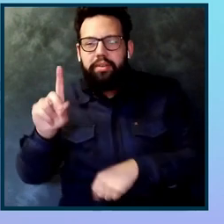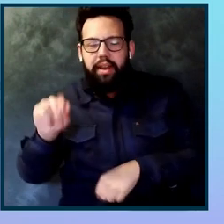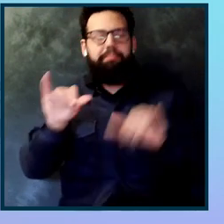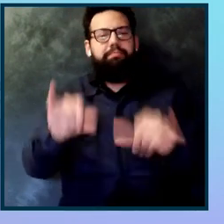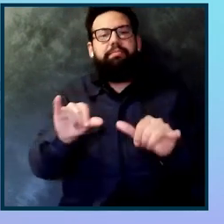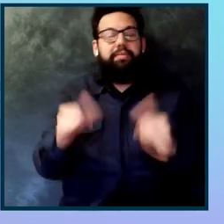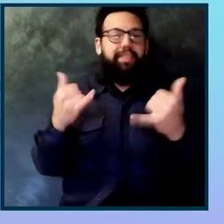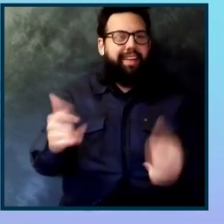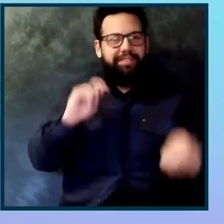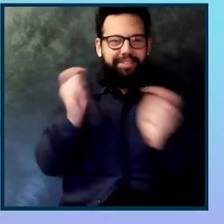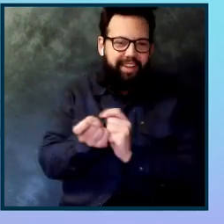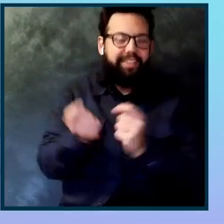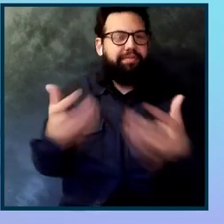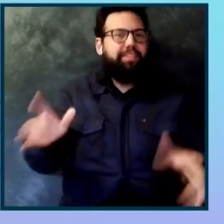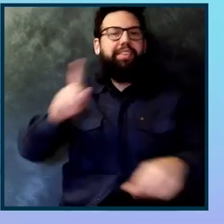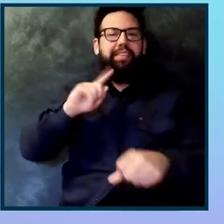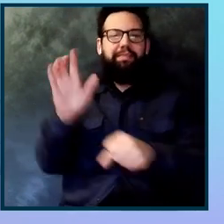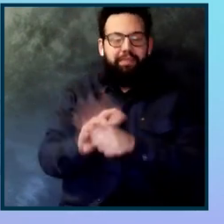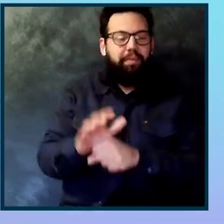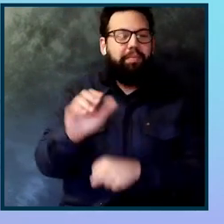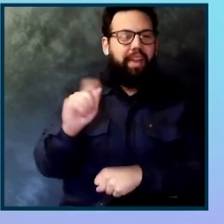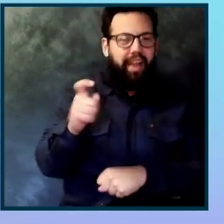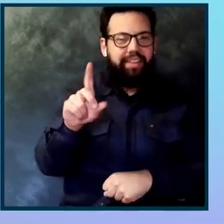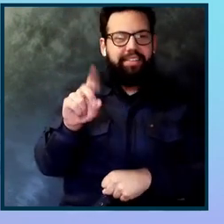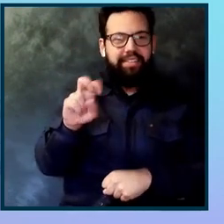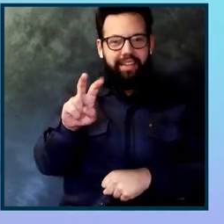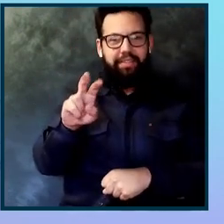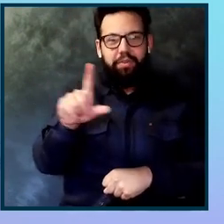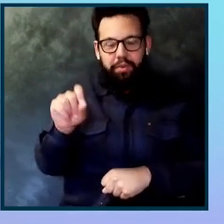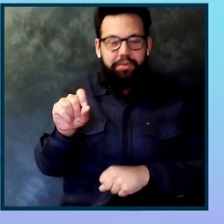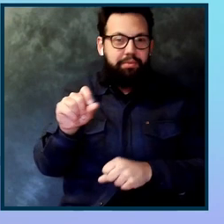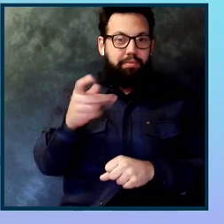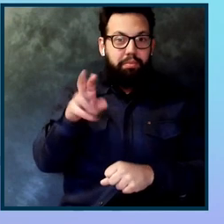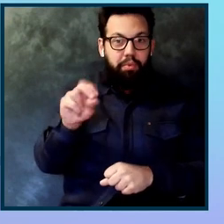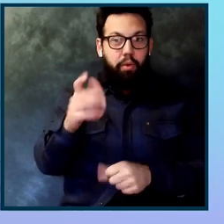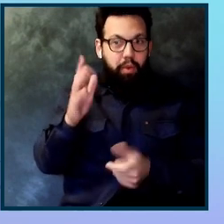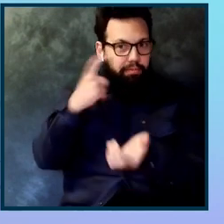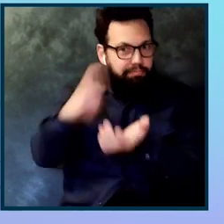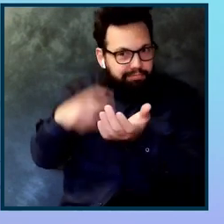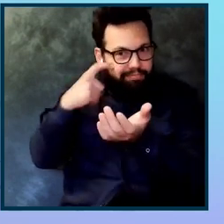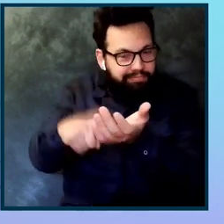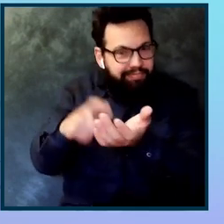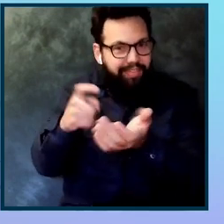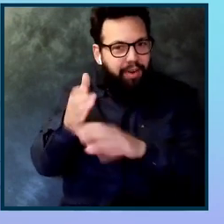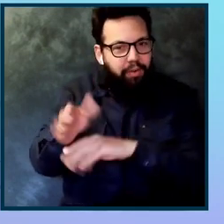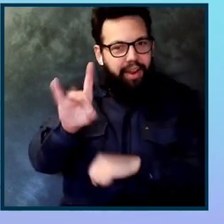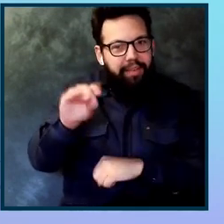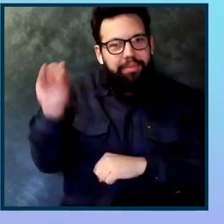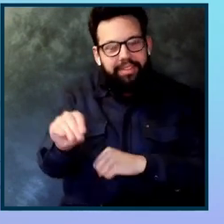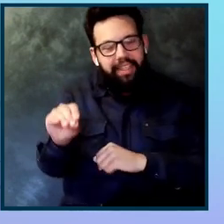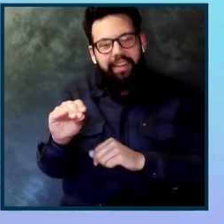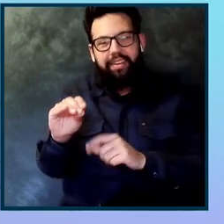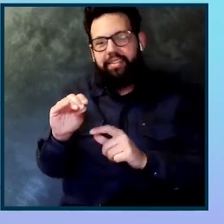confirmed through a comprehensive study that Axe DevTools Pro does in fact find over 80% of the accessibility issues commonly reported in